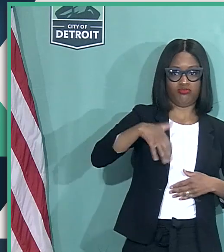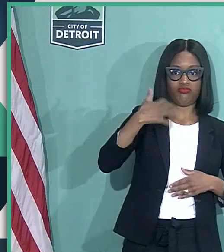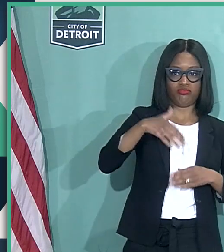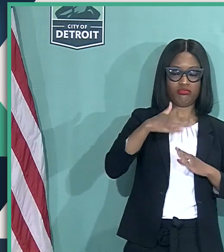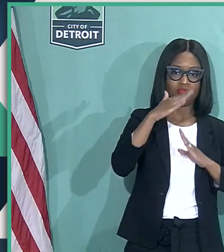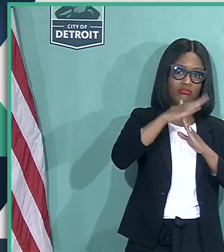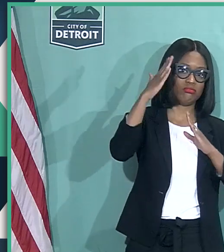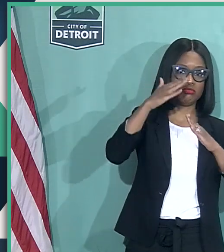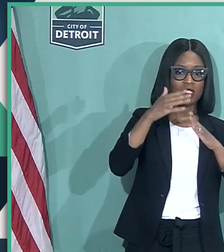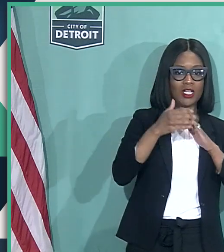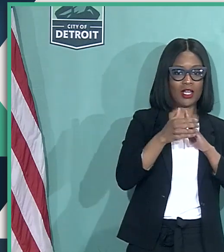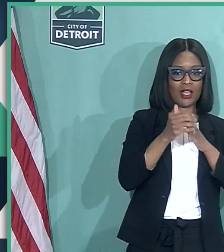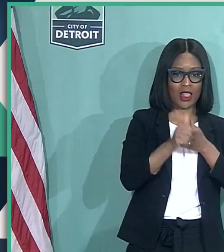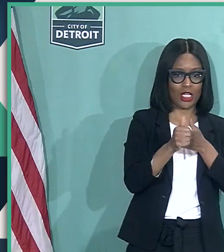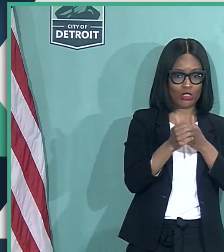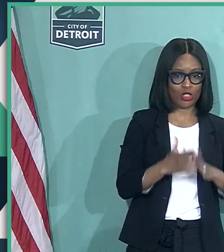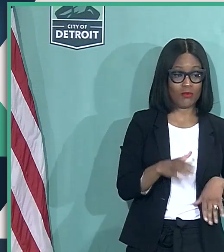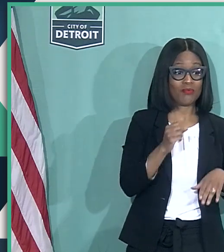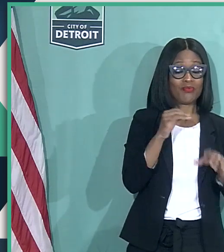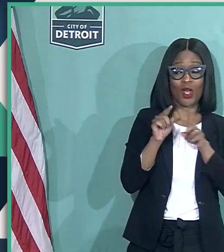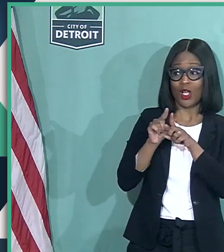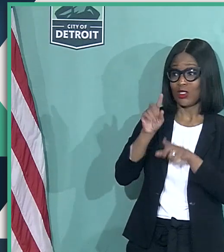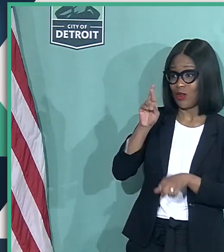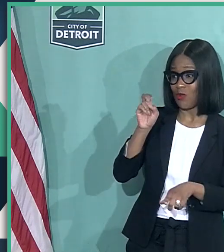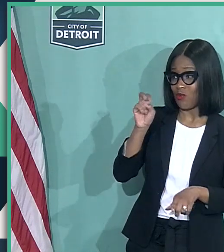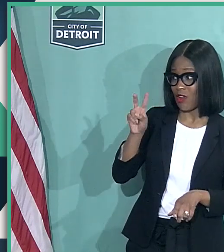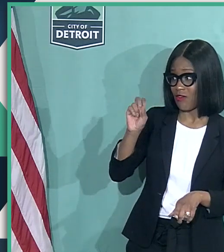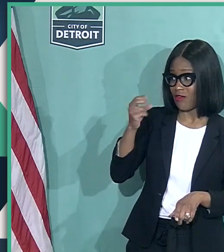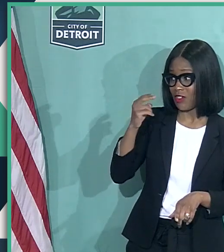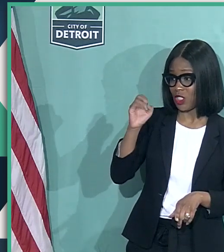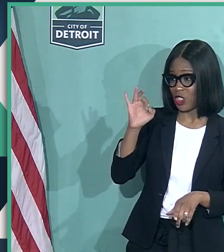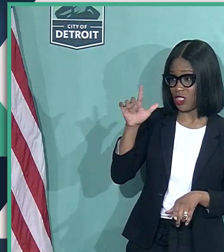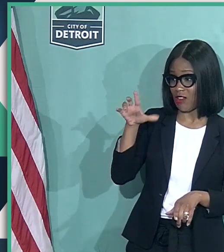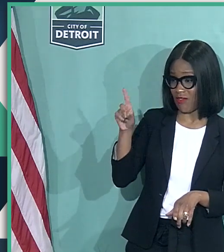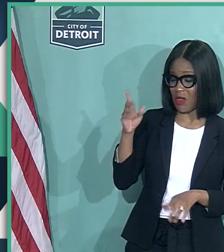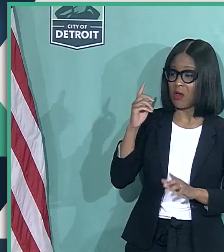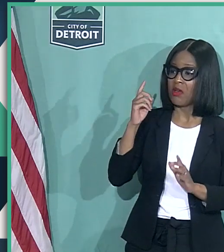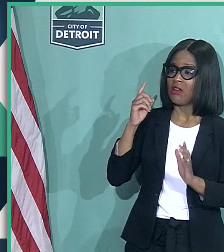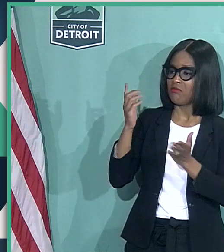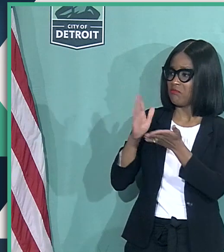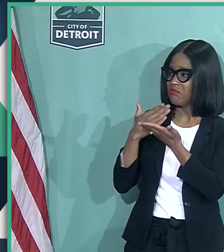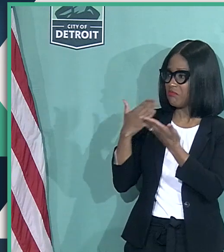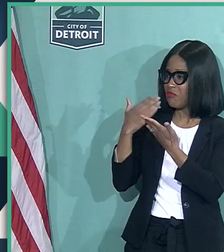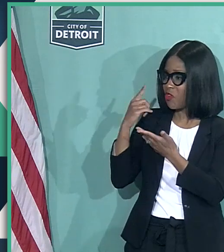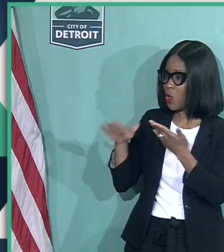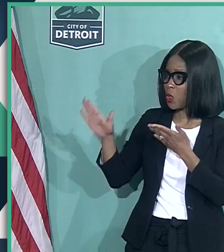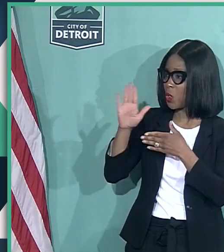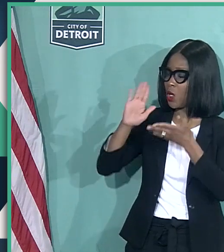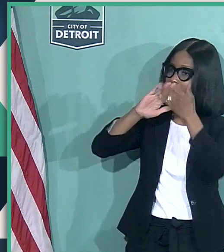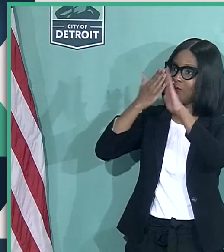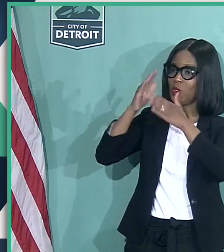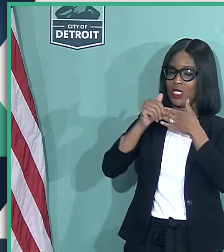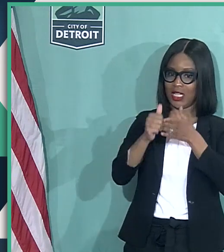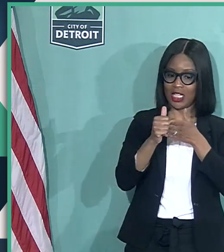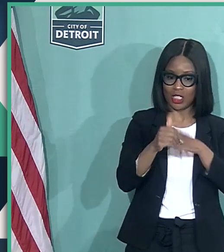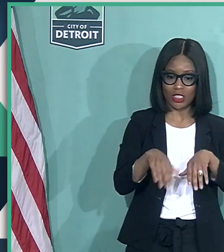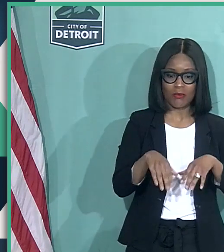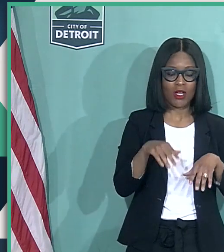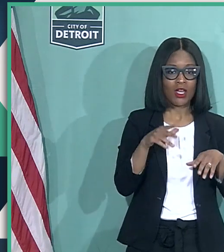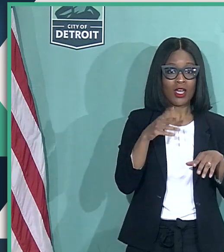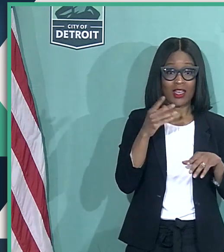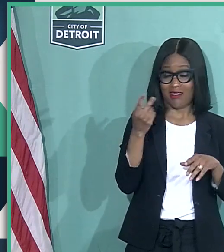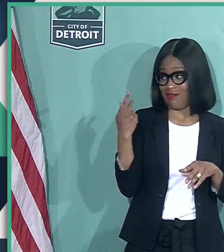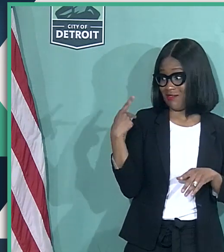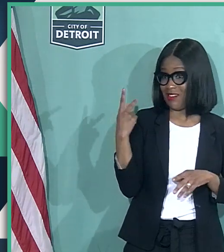Reverend Sheffield, I just want to acknowledge you as a community leader, someone who saw an issue and both of us